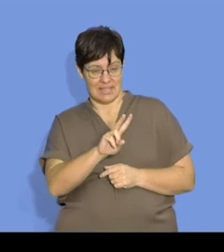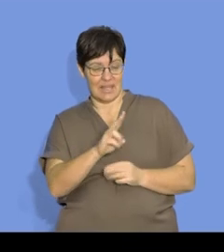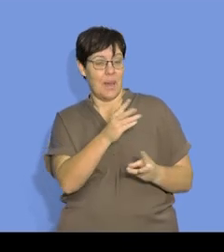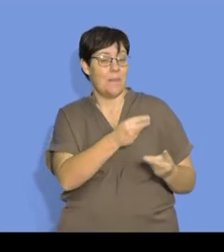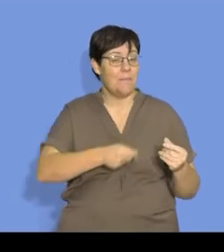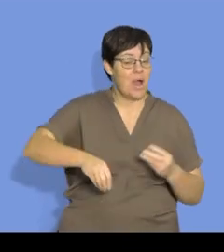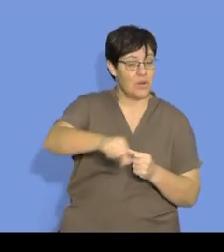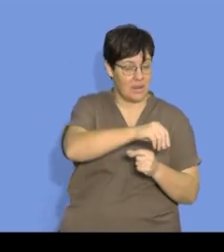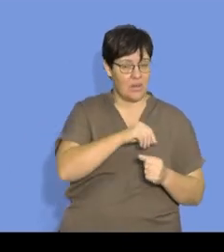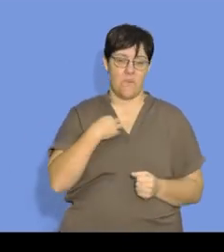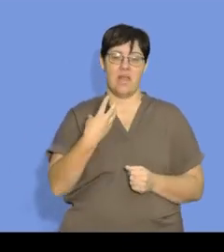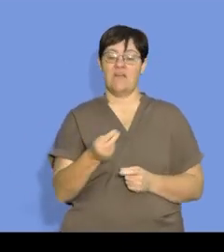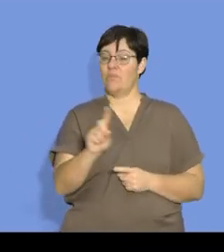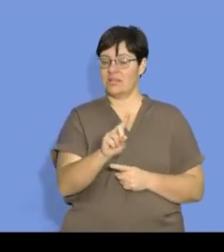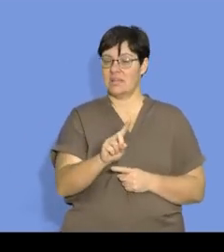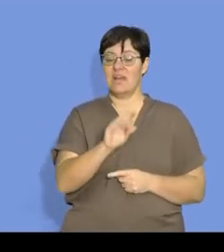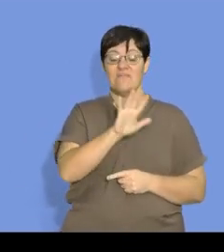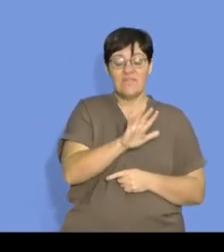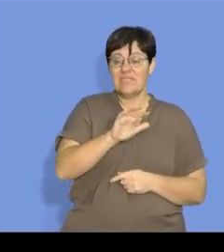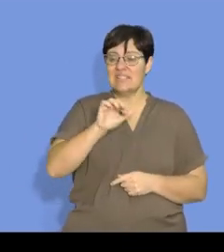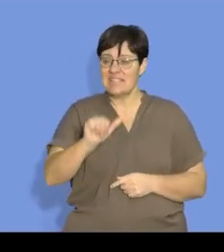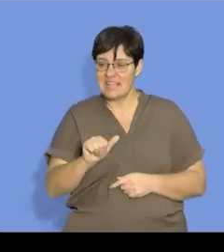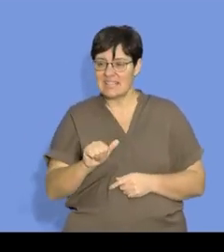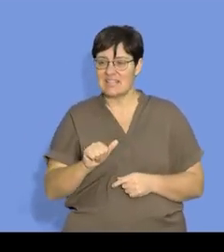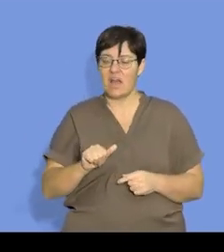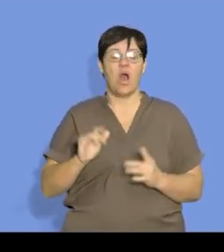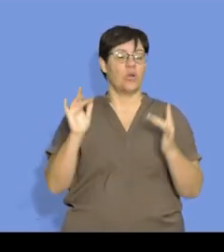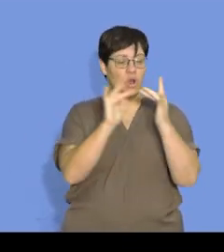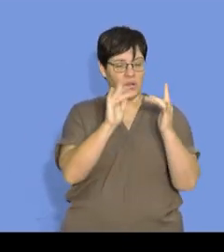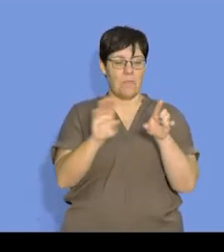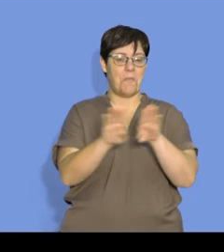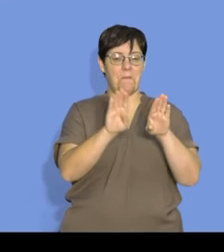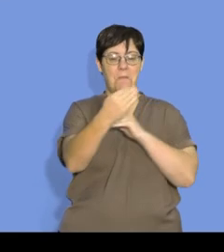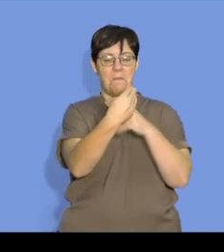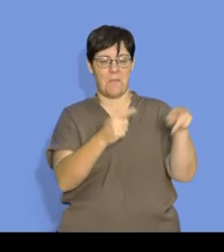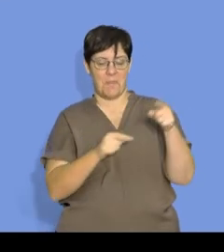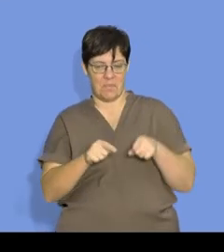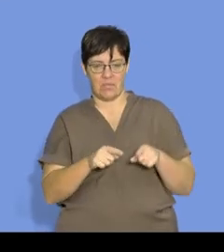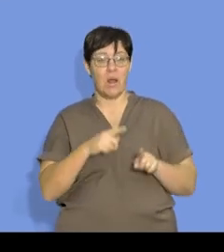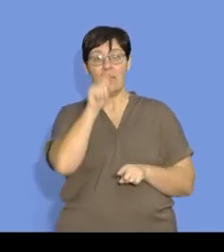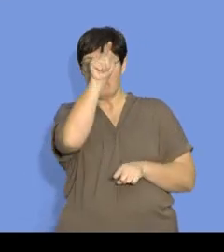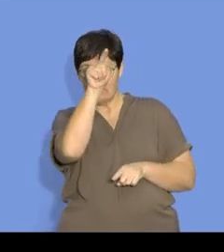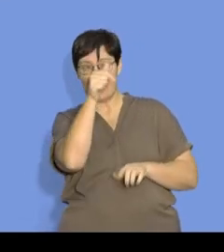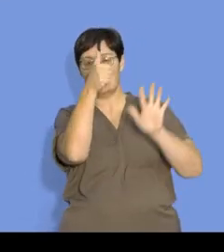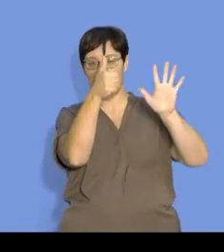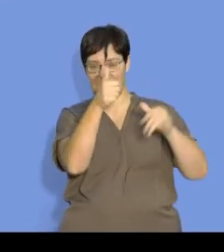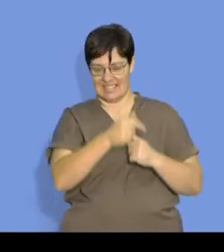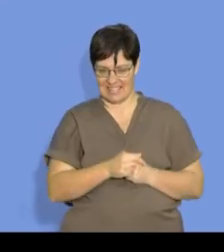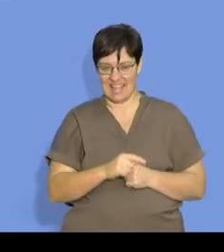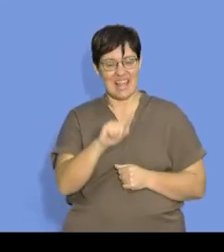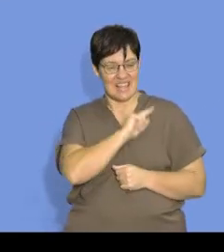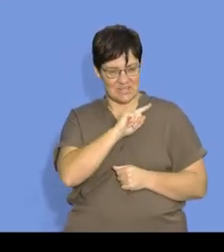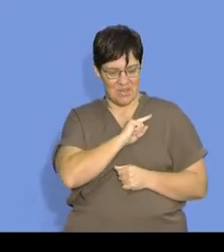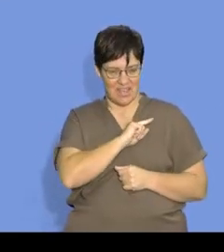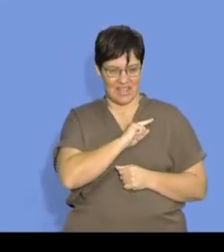powder, we actually have 56 contact areas as opposed to the six. That is why